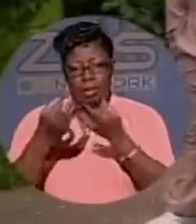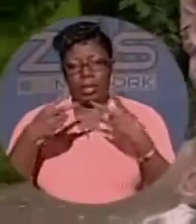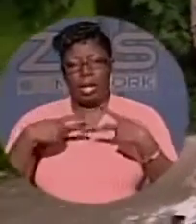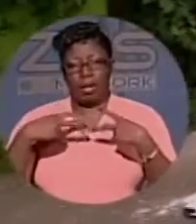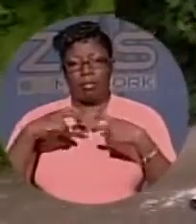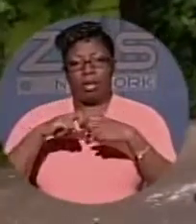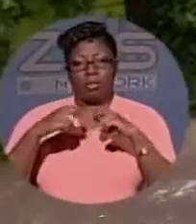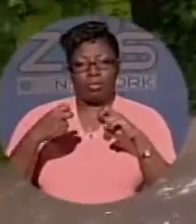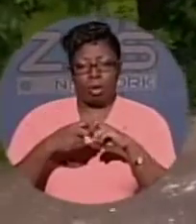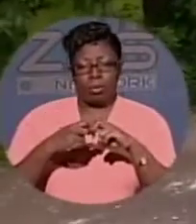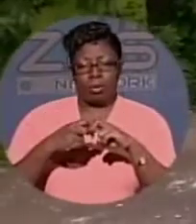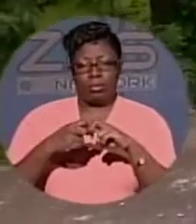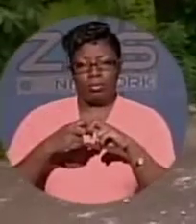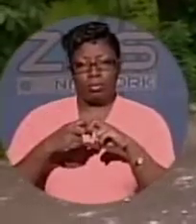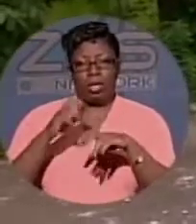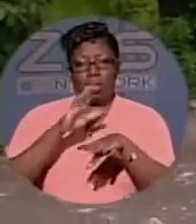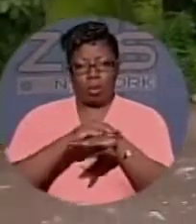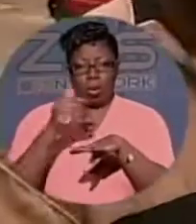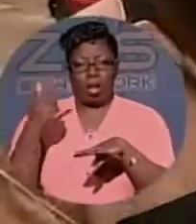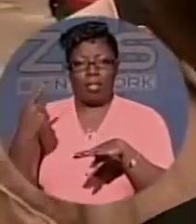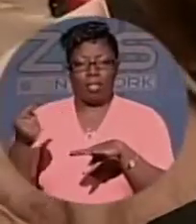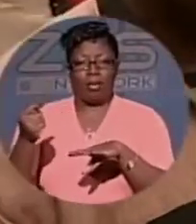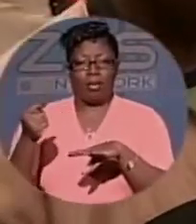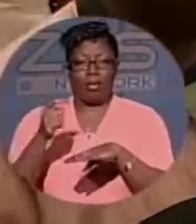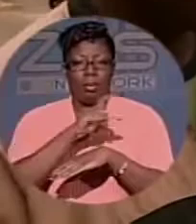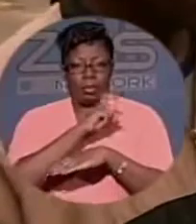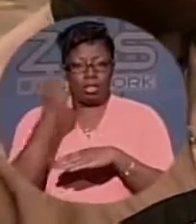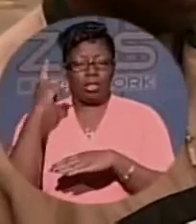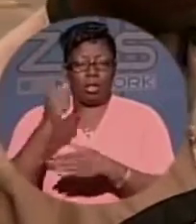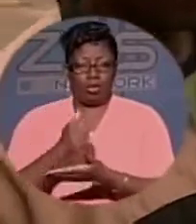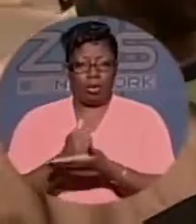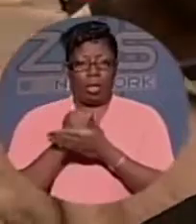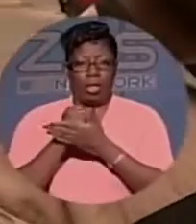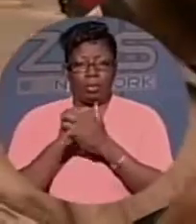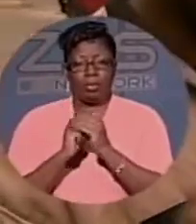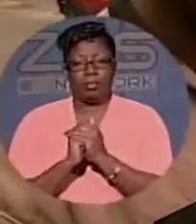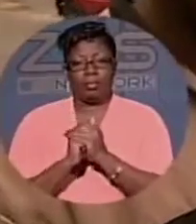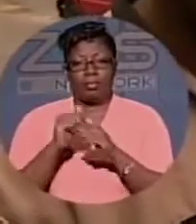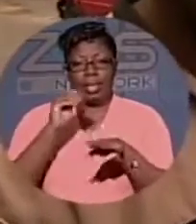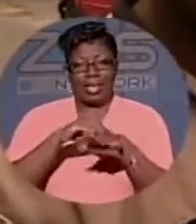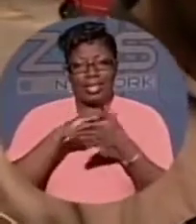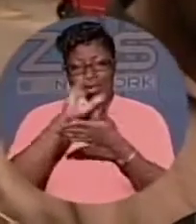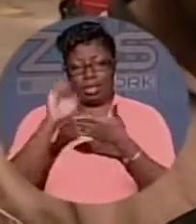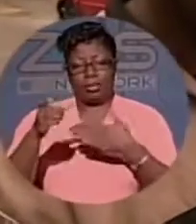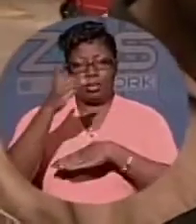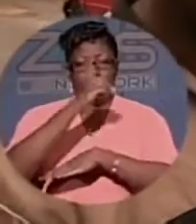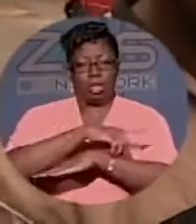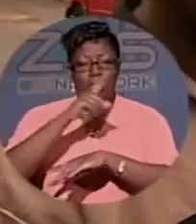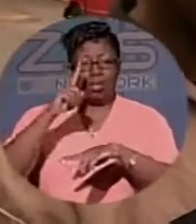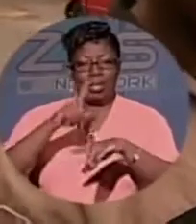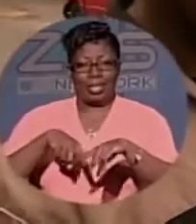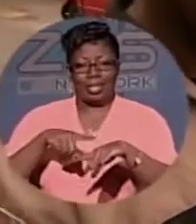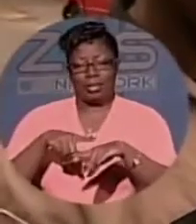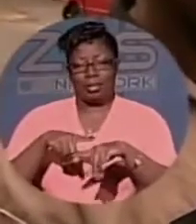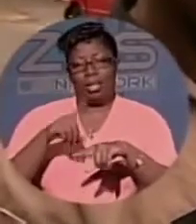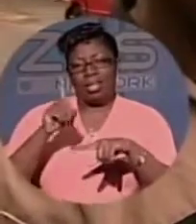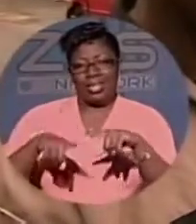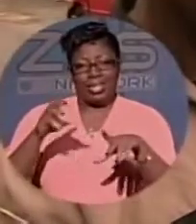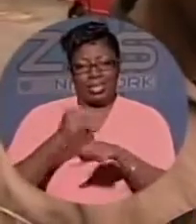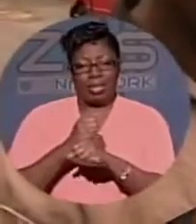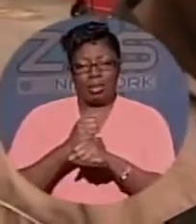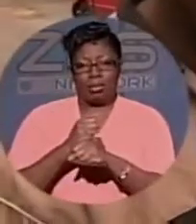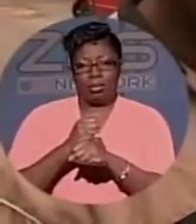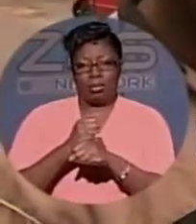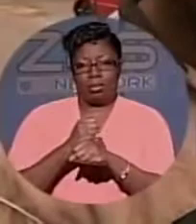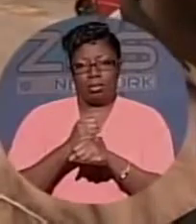immediately or call the police for help. At the end of the day, if you can't get a grip on what is disturbing you